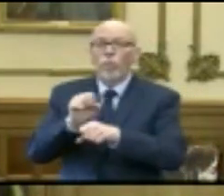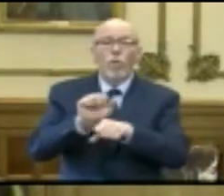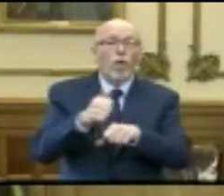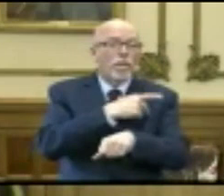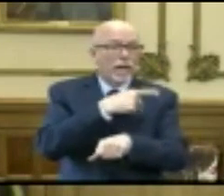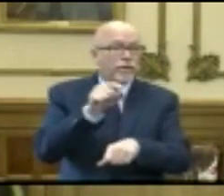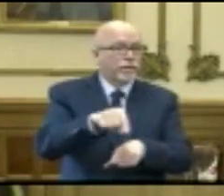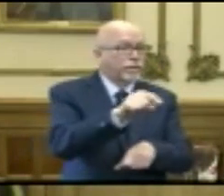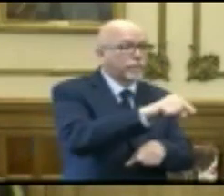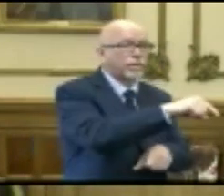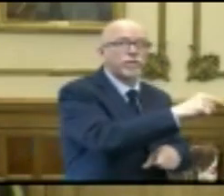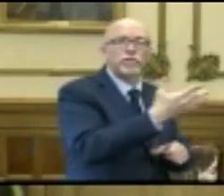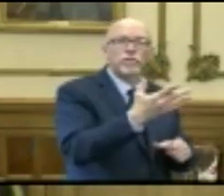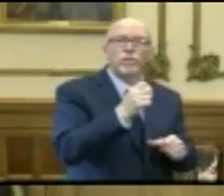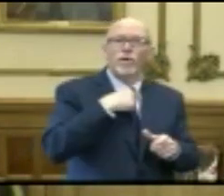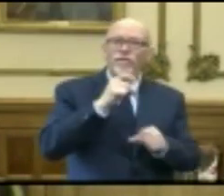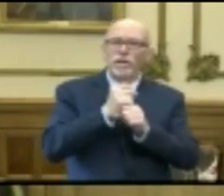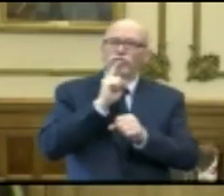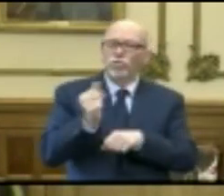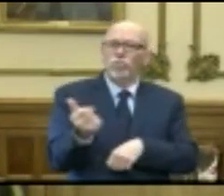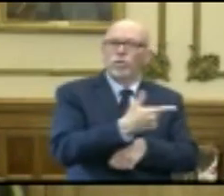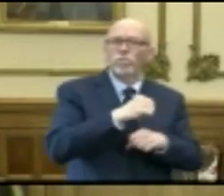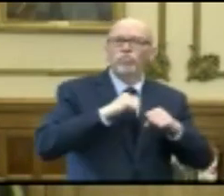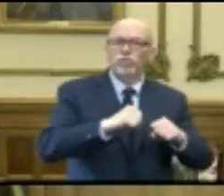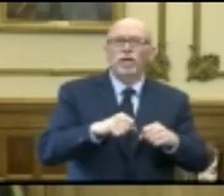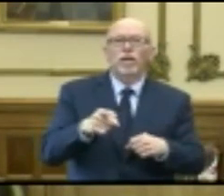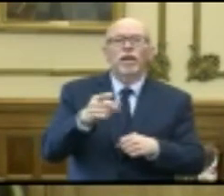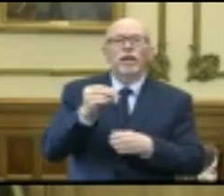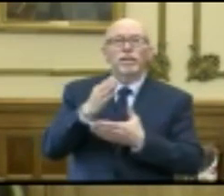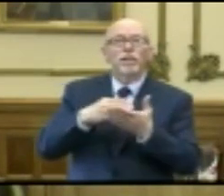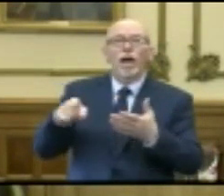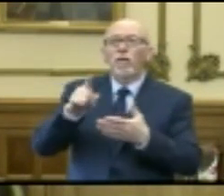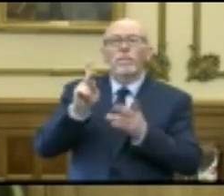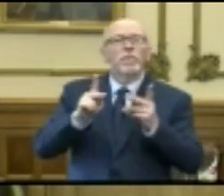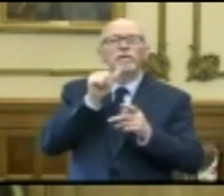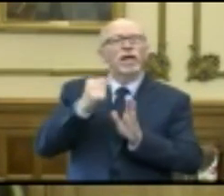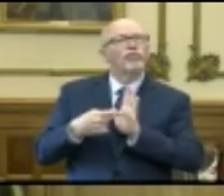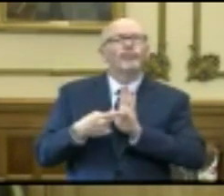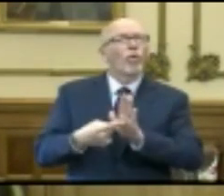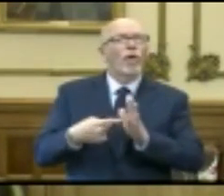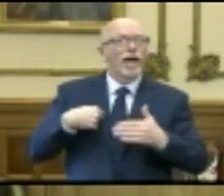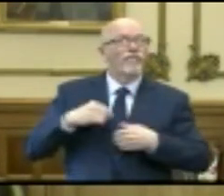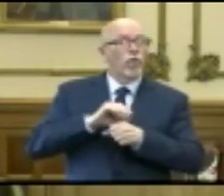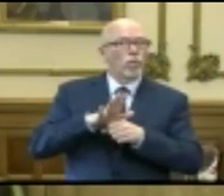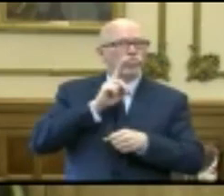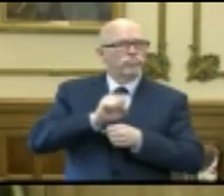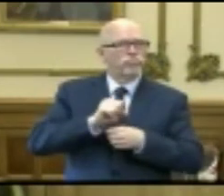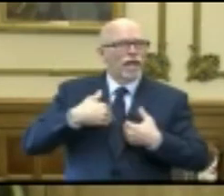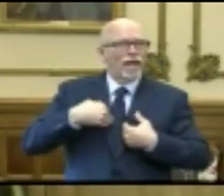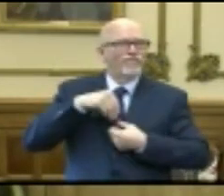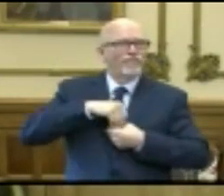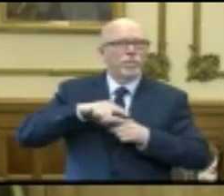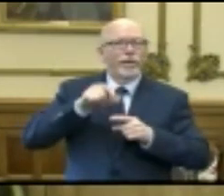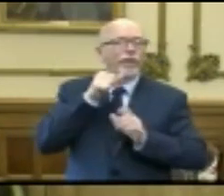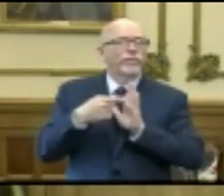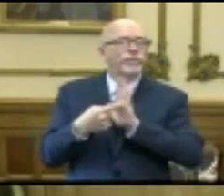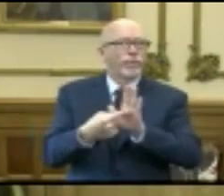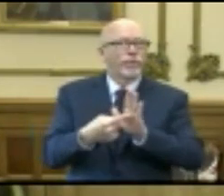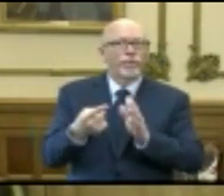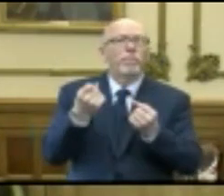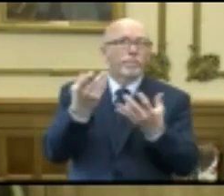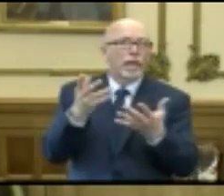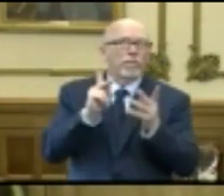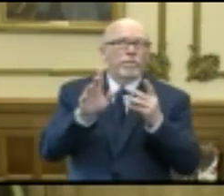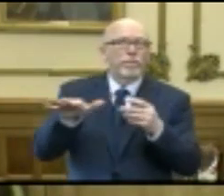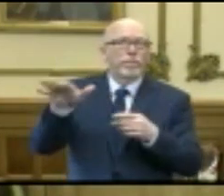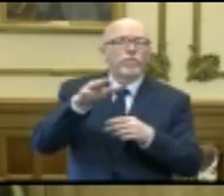testing asymptomatic individuals because we've unfortunately found that a large number of these individuals are asymptomatic,